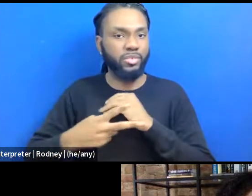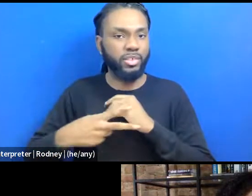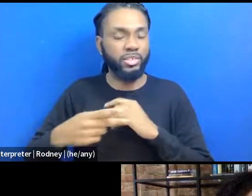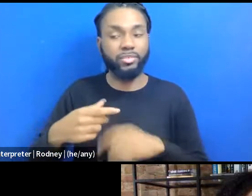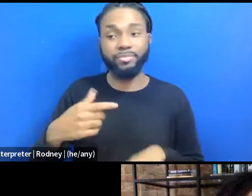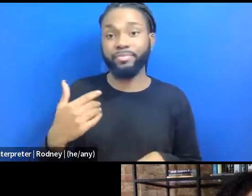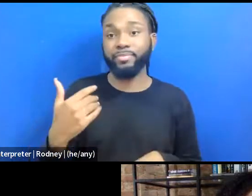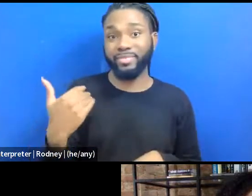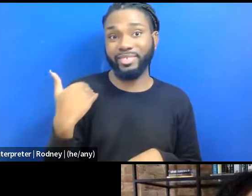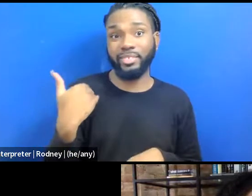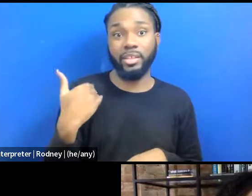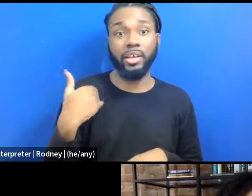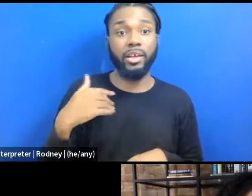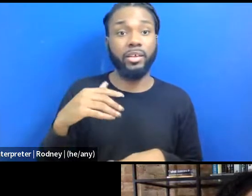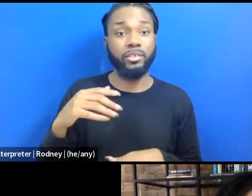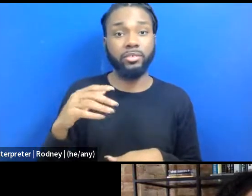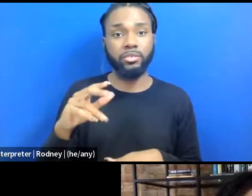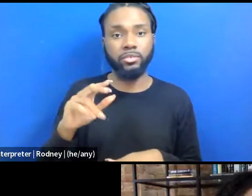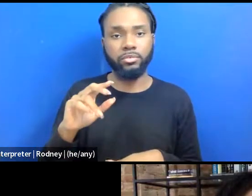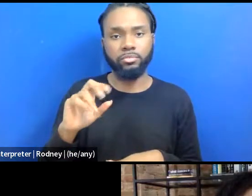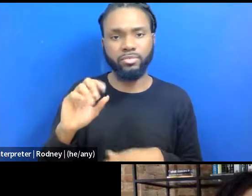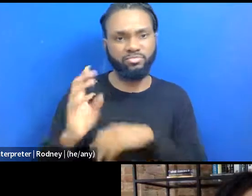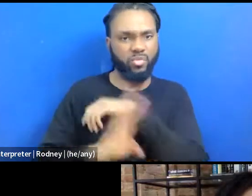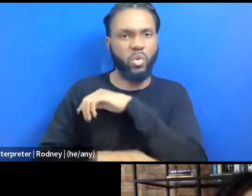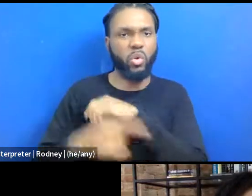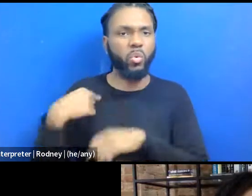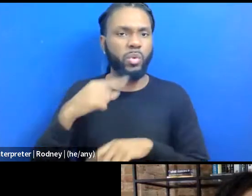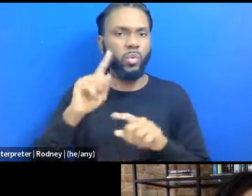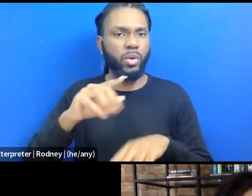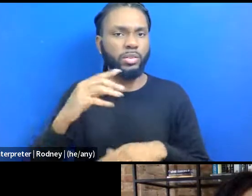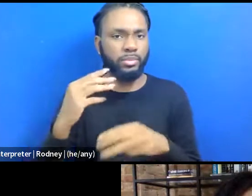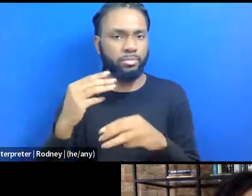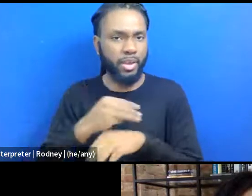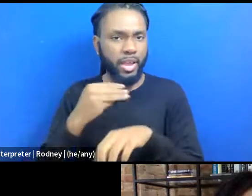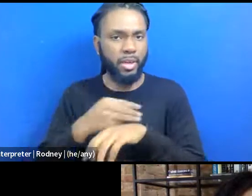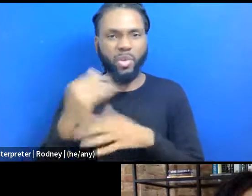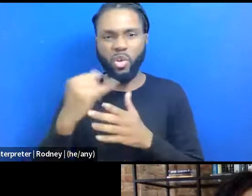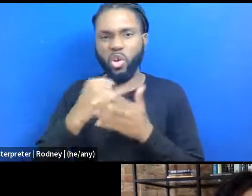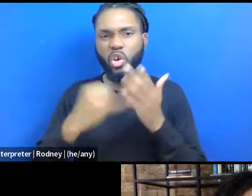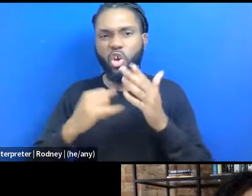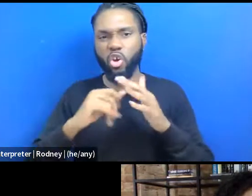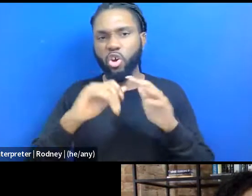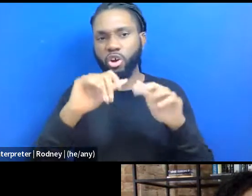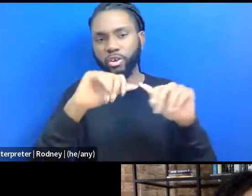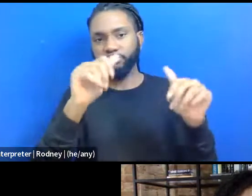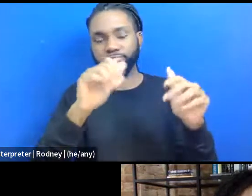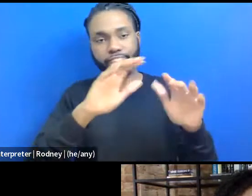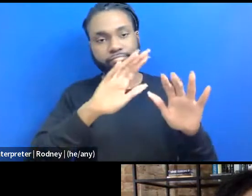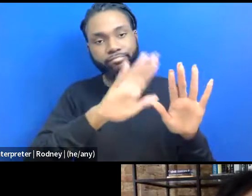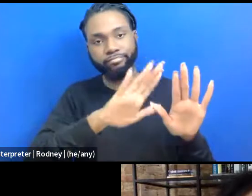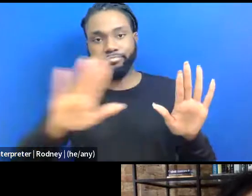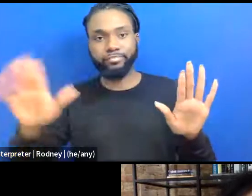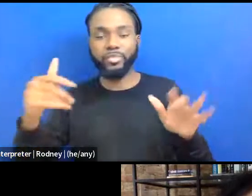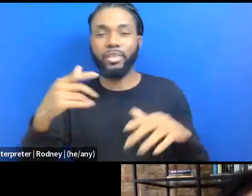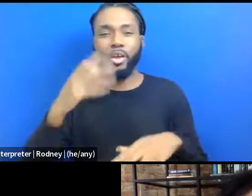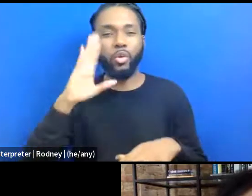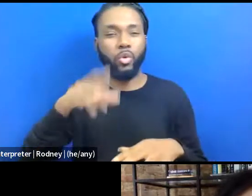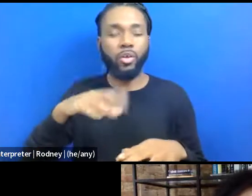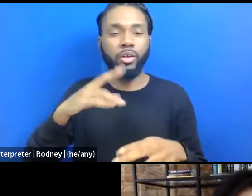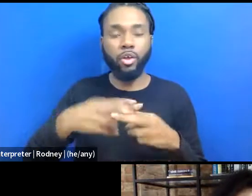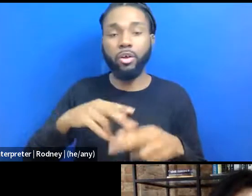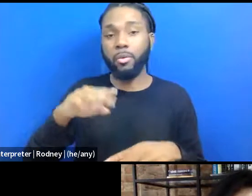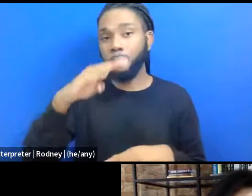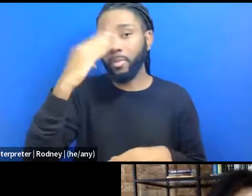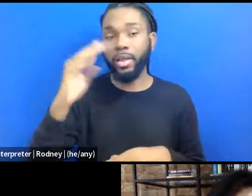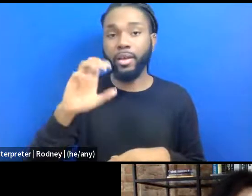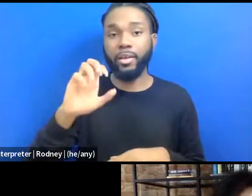we went to Art Basel out in Miami, and they might as well just call it Black Art Basel, because I know they call it Black and Basel in